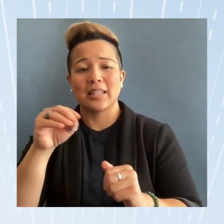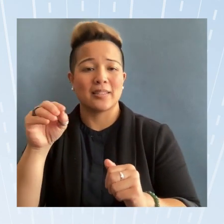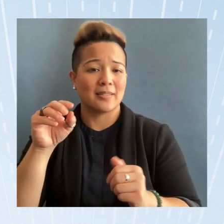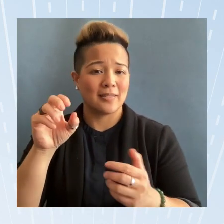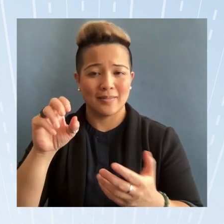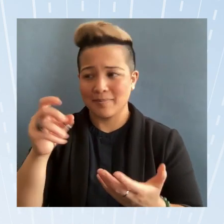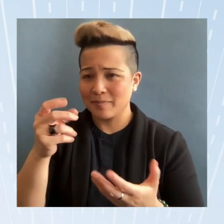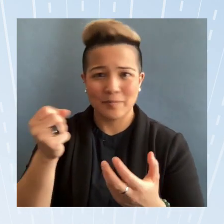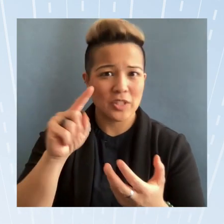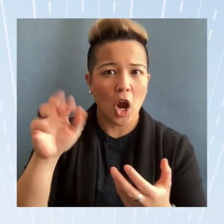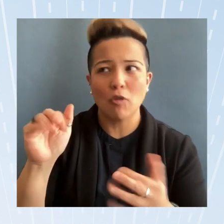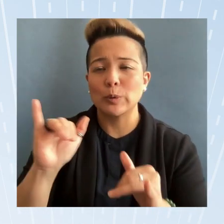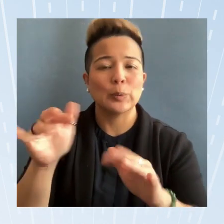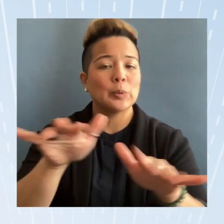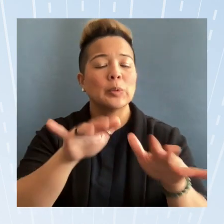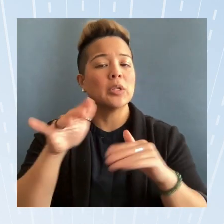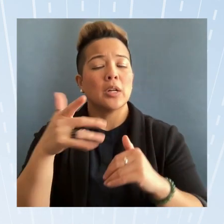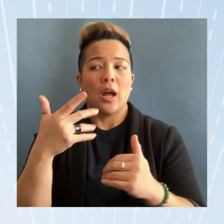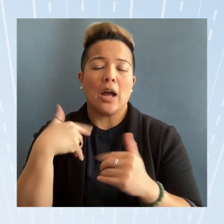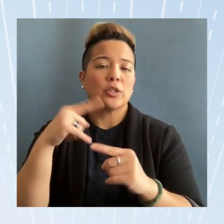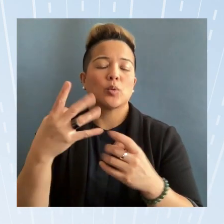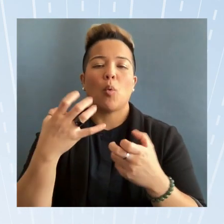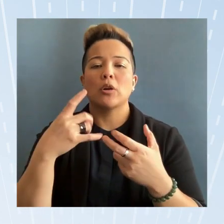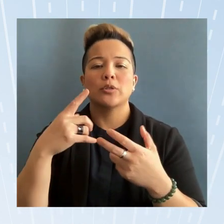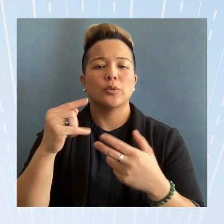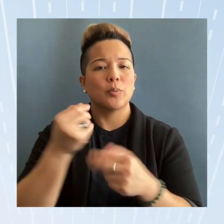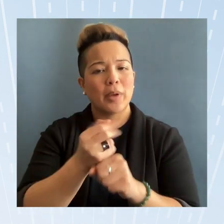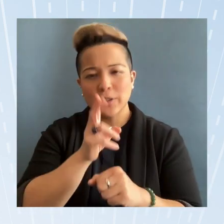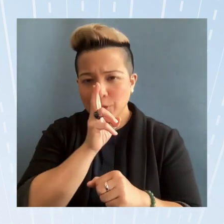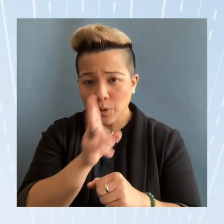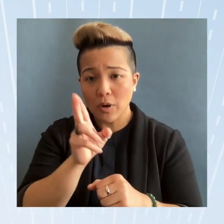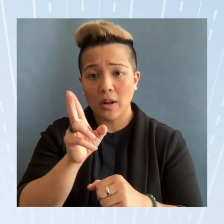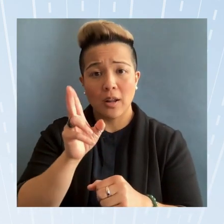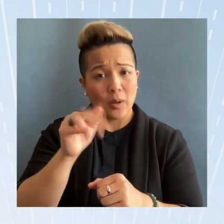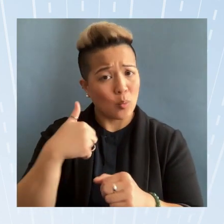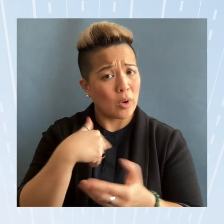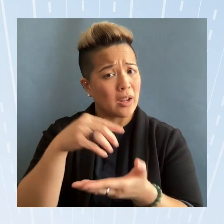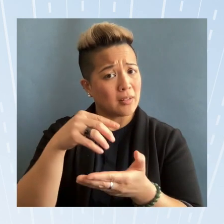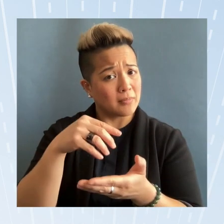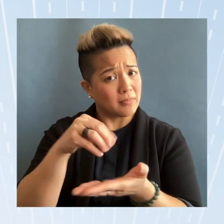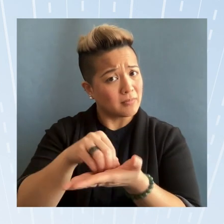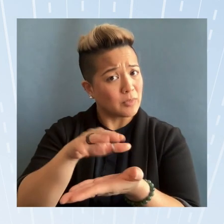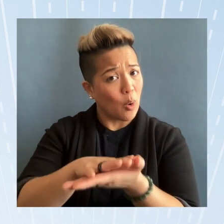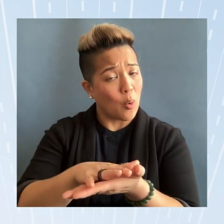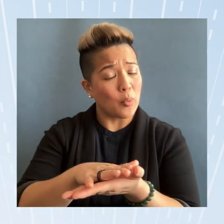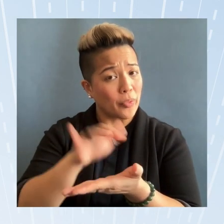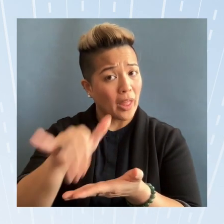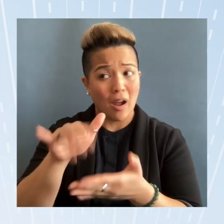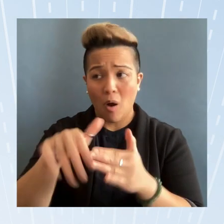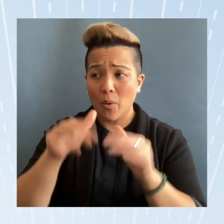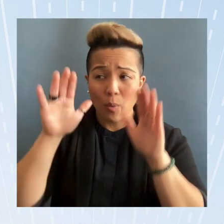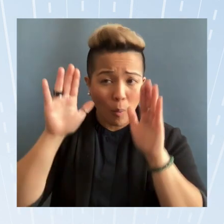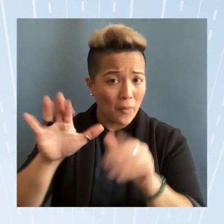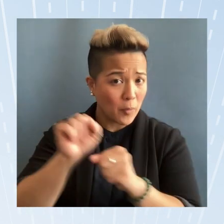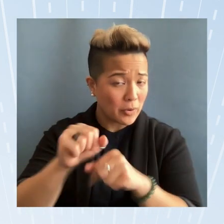so I I just wanted to make sure that that's noted that you know all of the great work that's been done